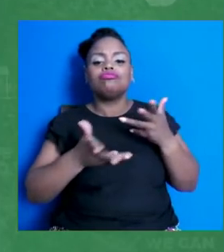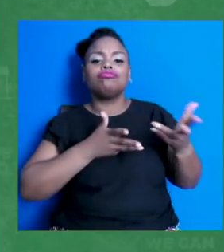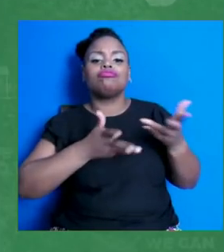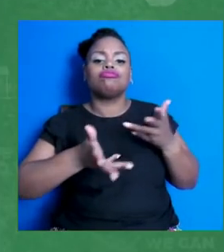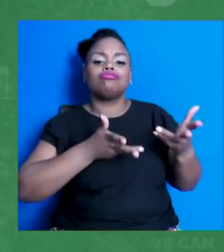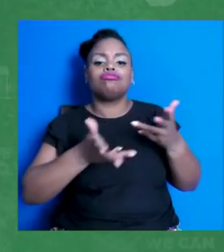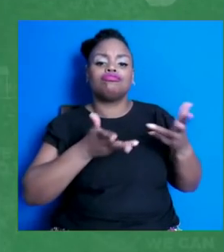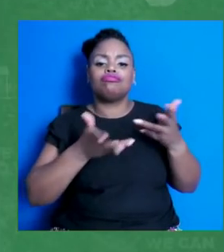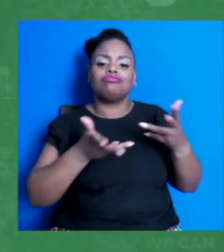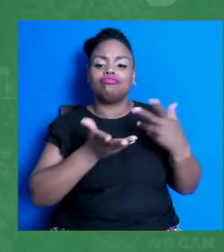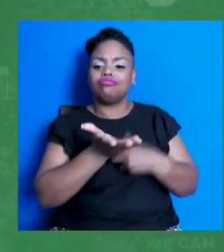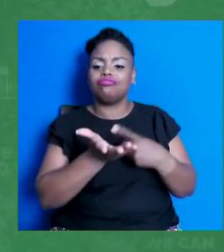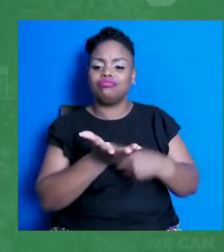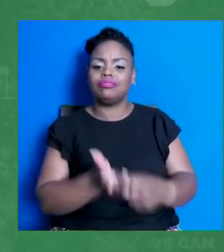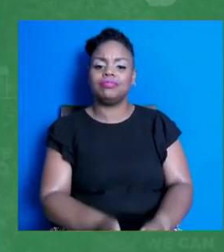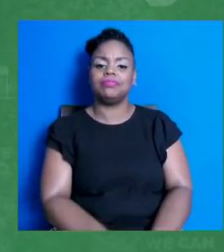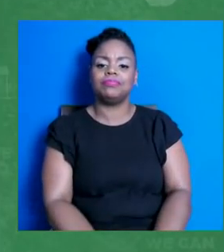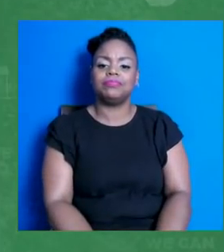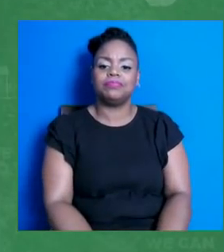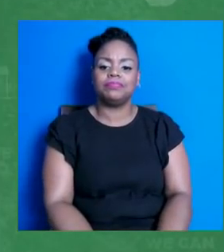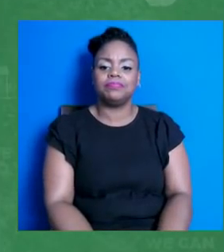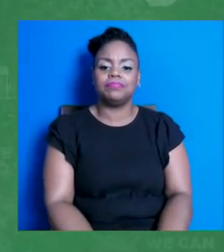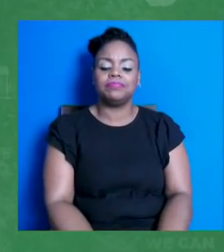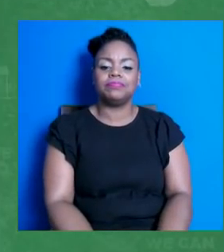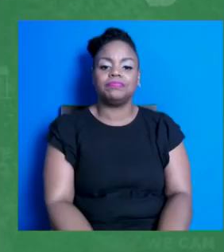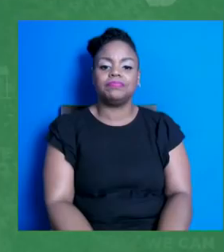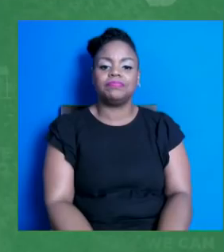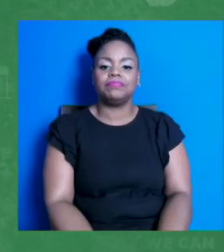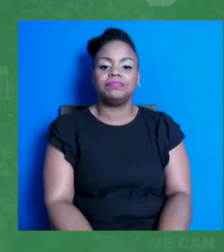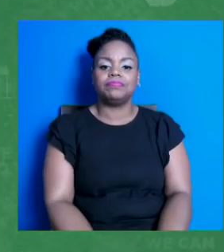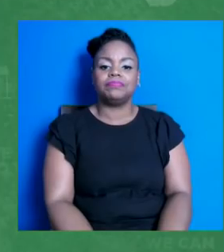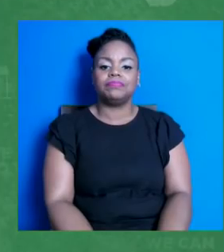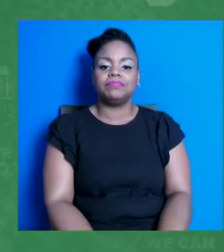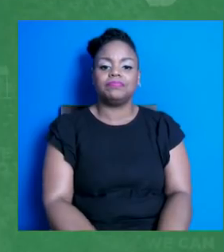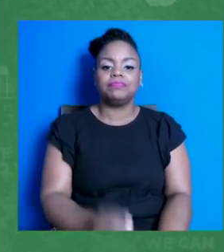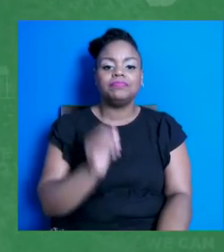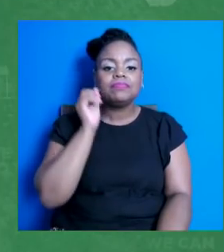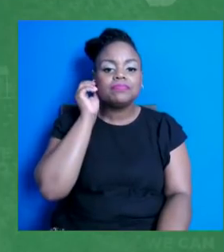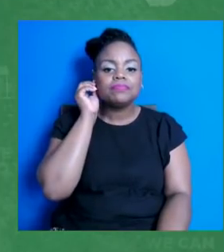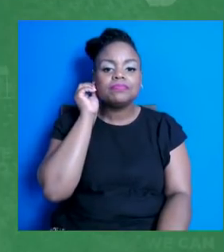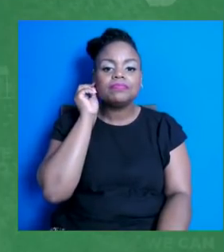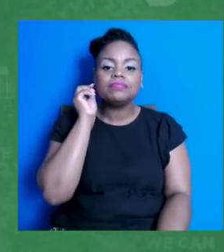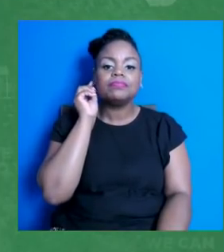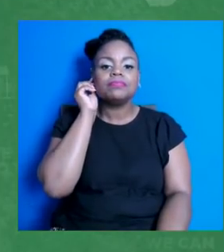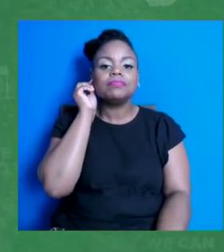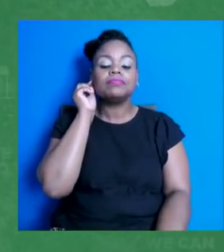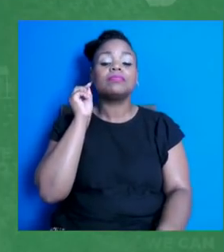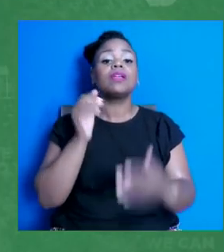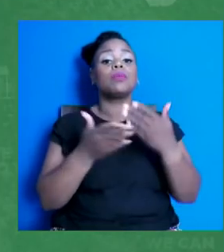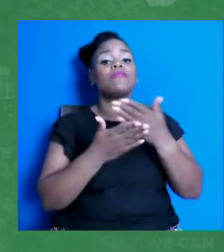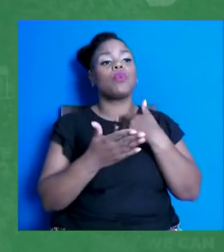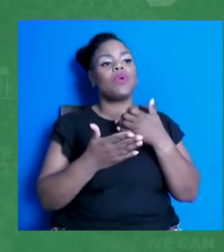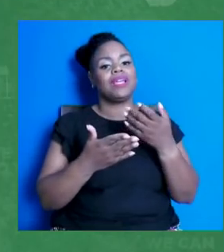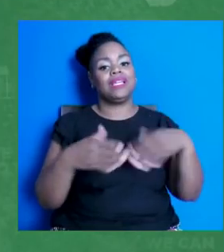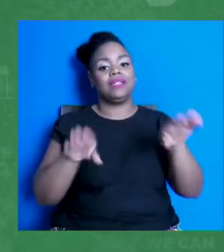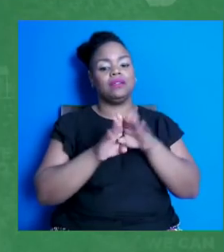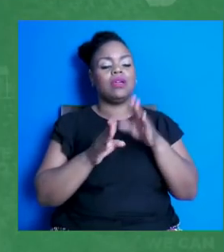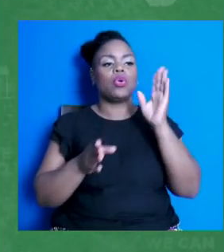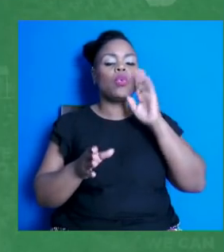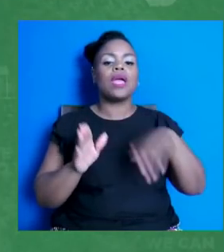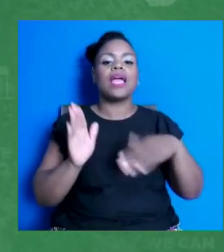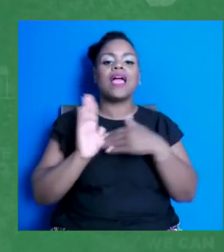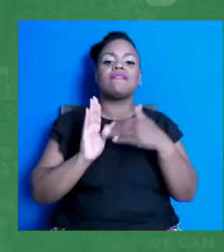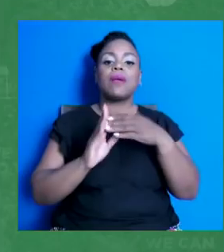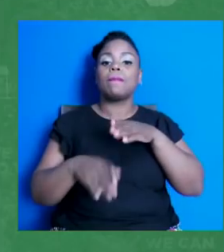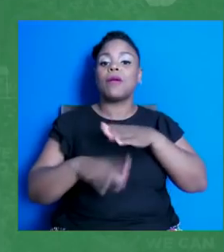Next slide, please. And before I go, I know that there are often barriers to access around the vaccine. So